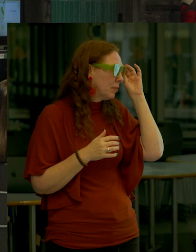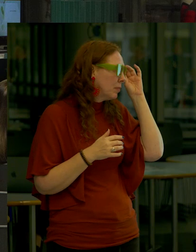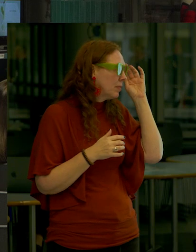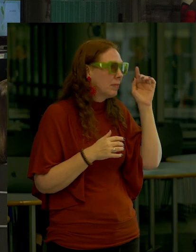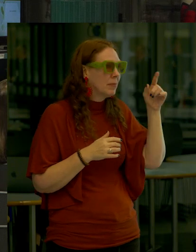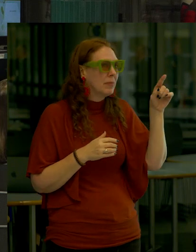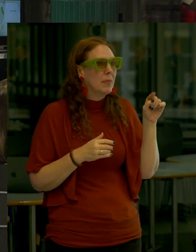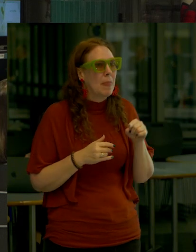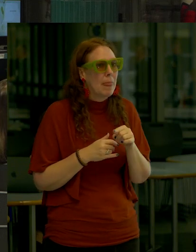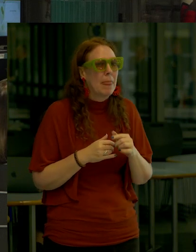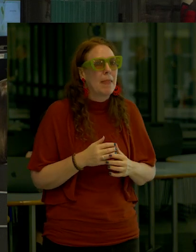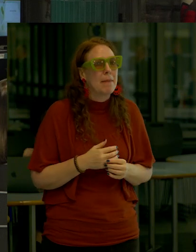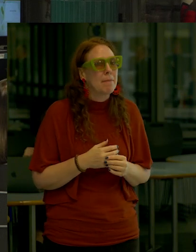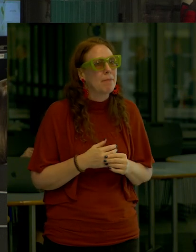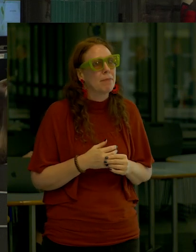you come over here please?